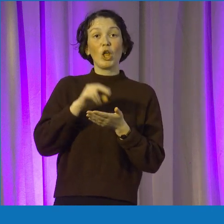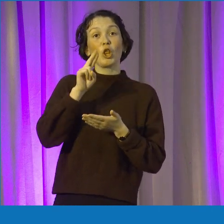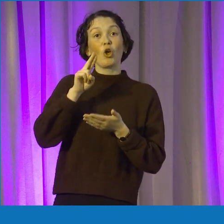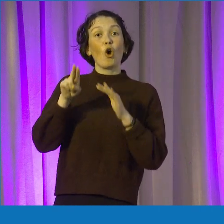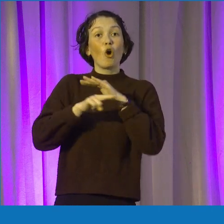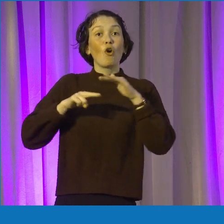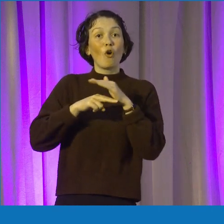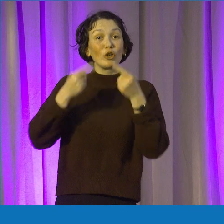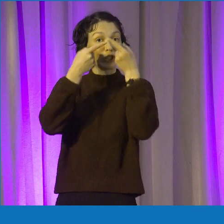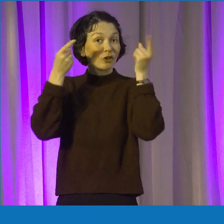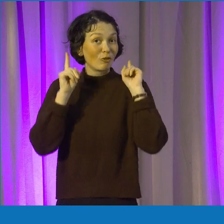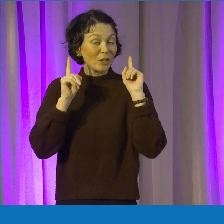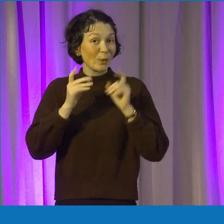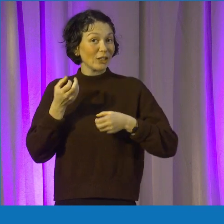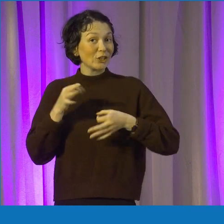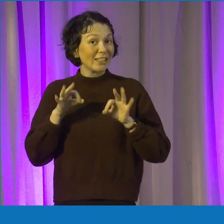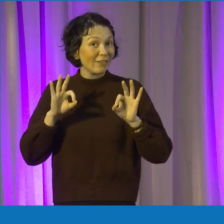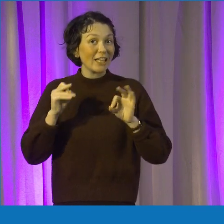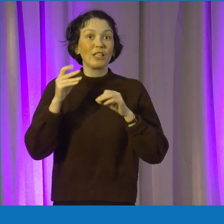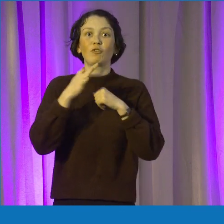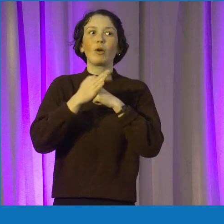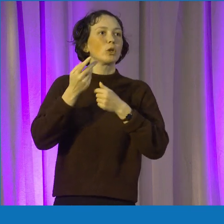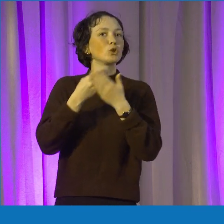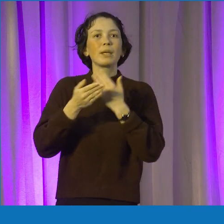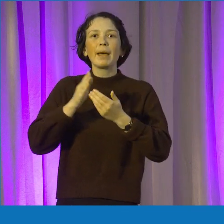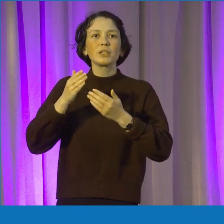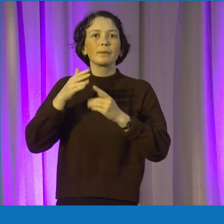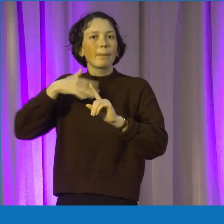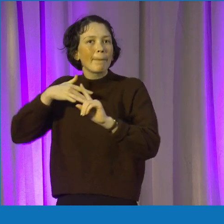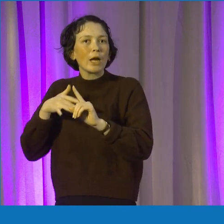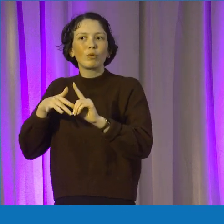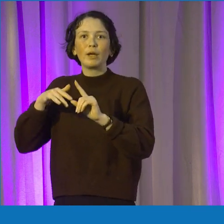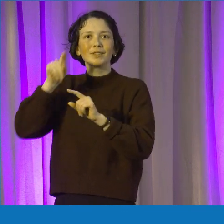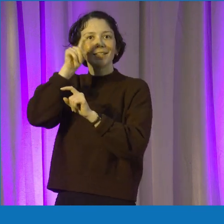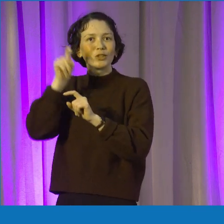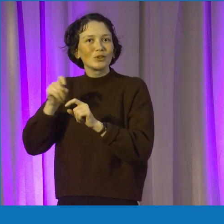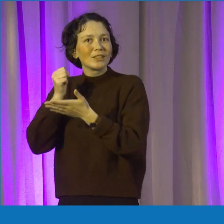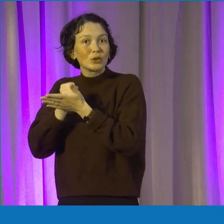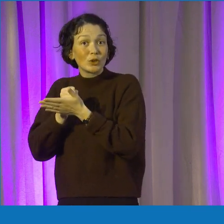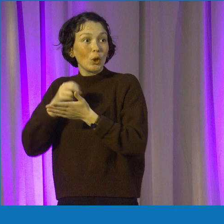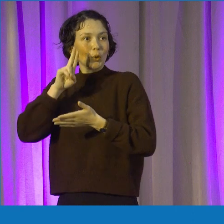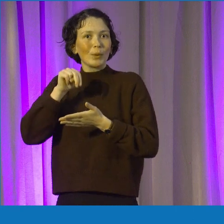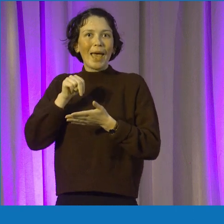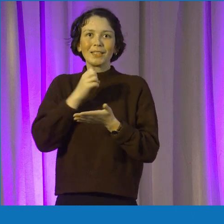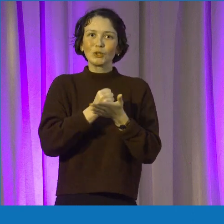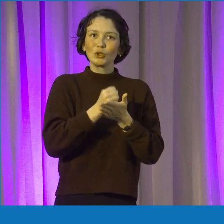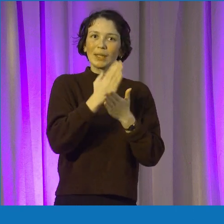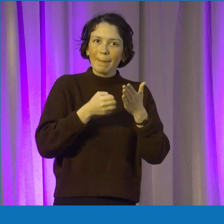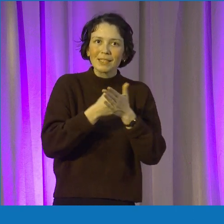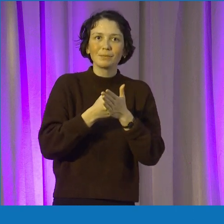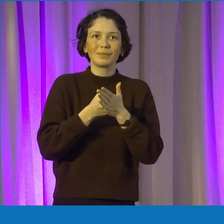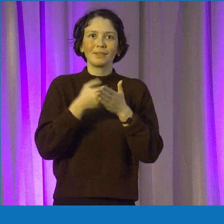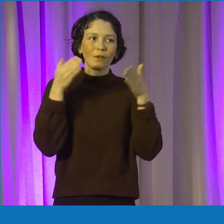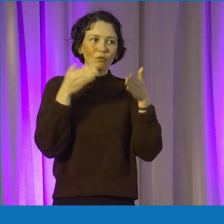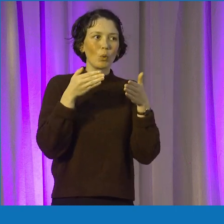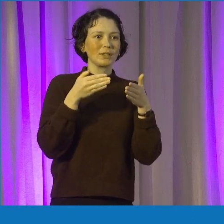Students can learn among students from other disciplines. So no matter what you come to Trinity to study, you're able to actually study among other peers and develop new ideas